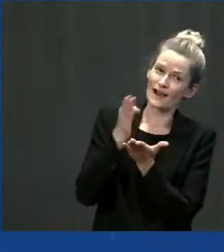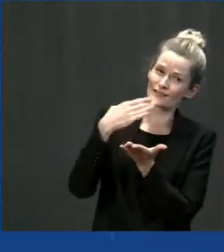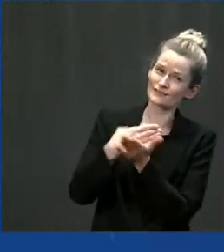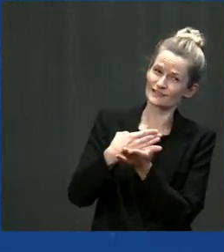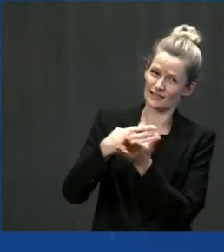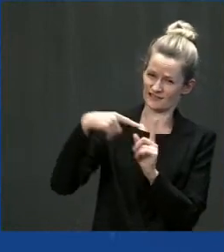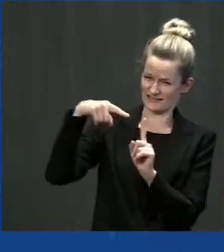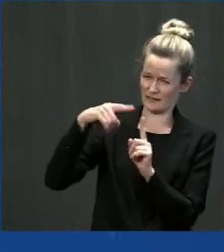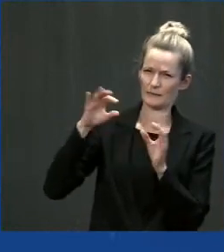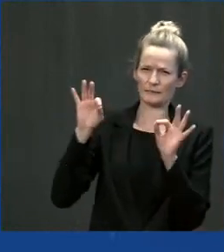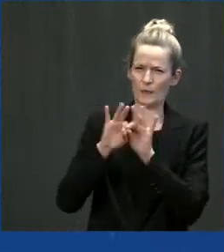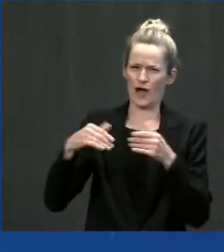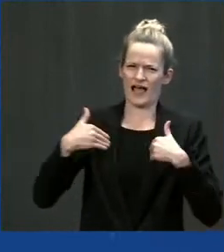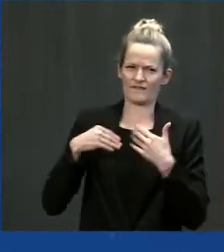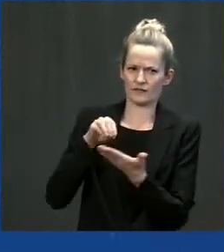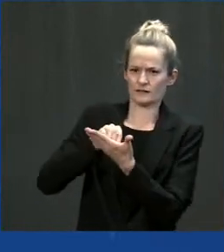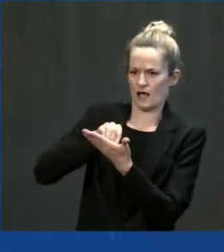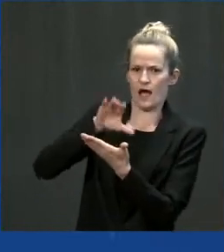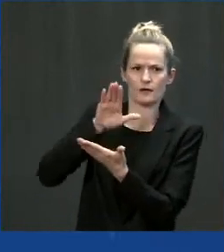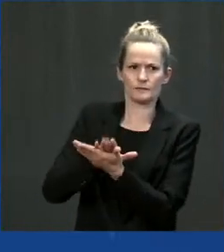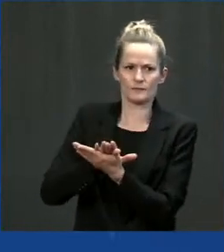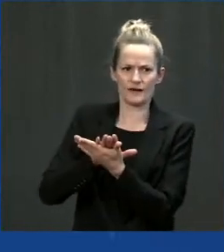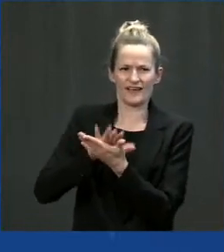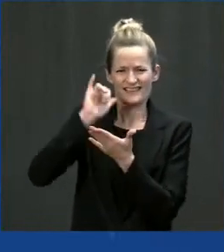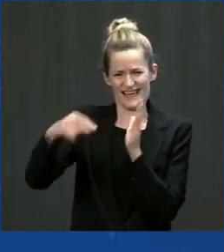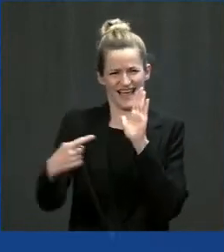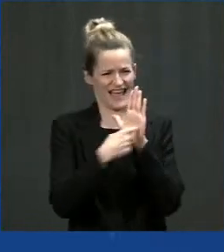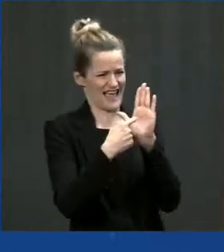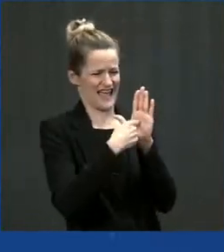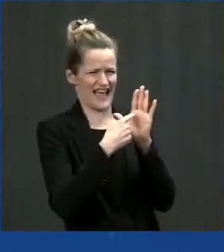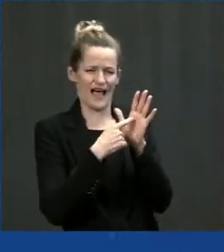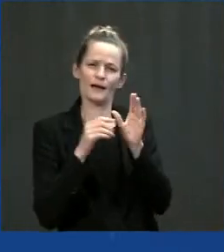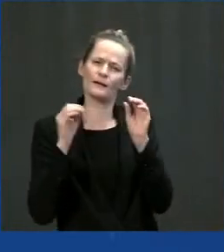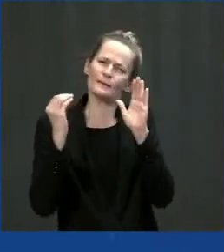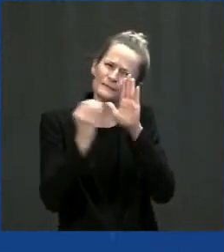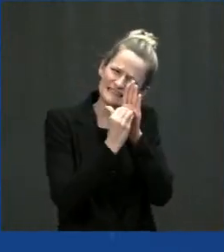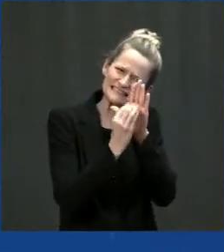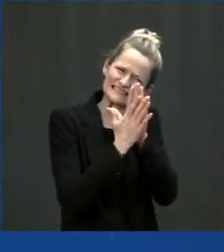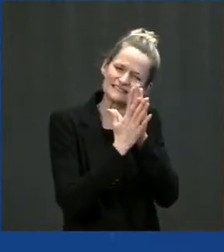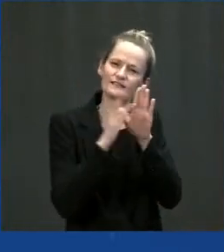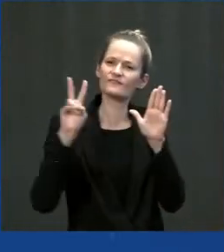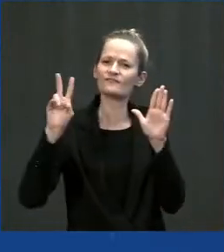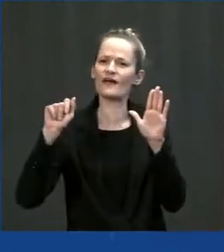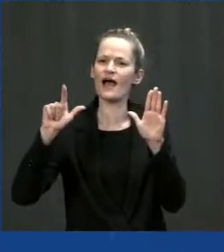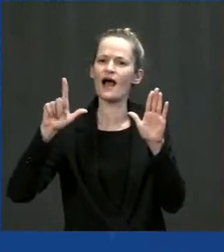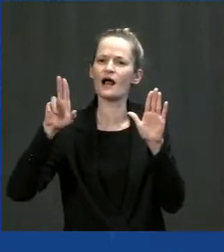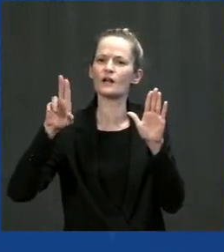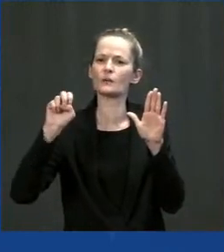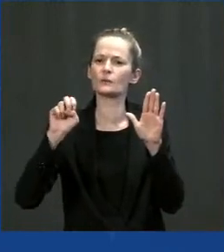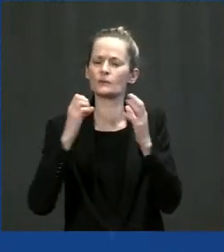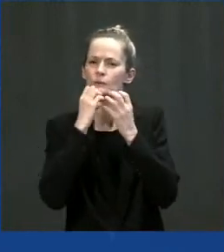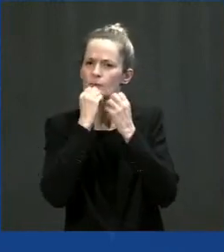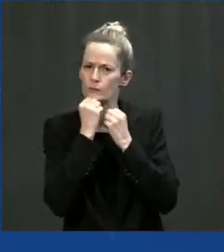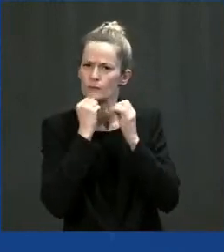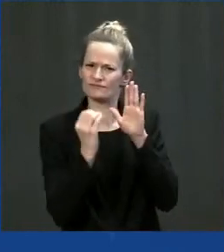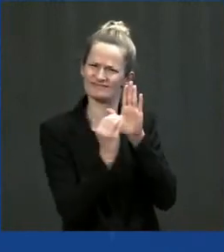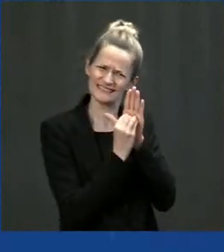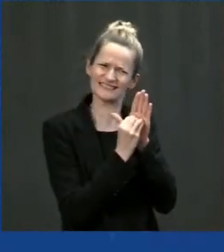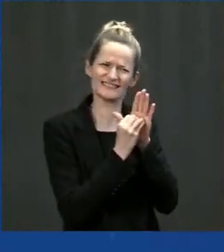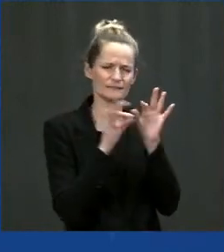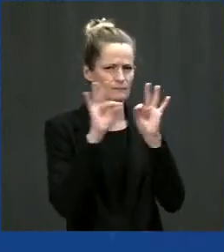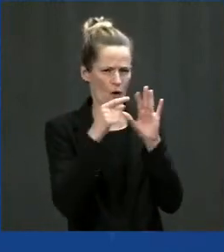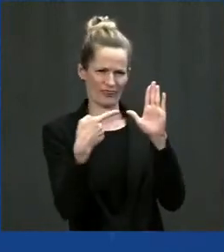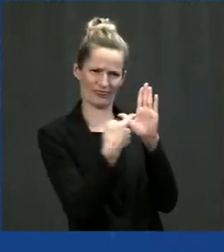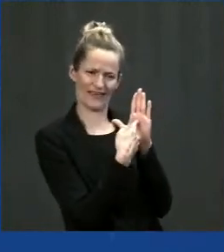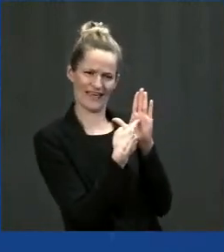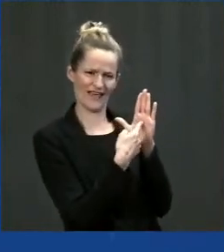have as a nation. We need our budgets and we need our economy to more than just reflect our aspirations of GDP